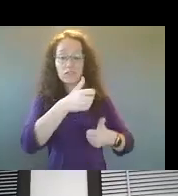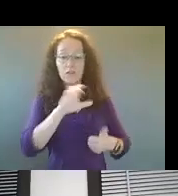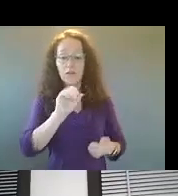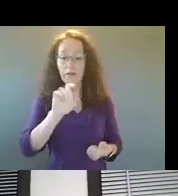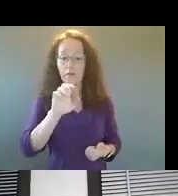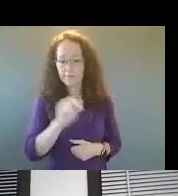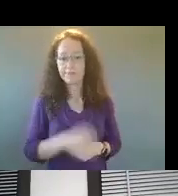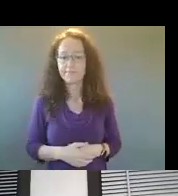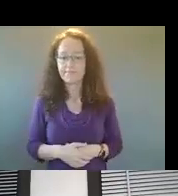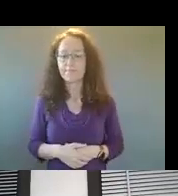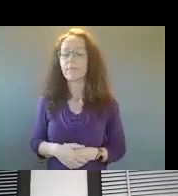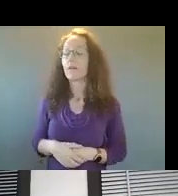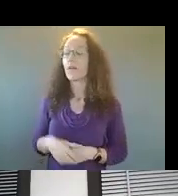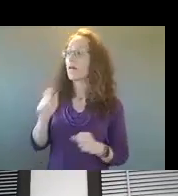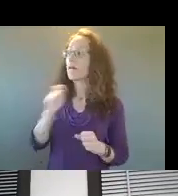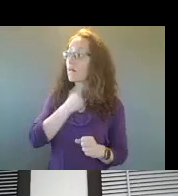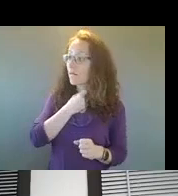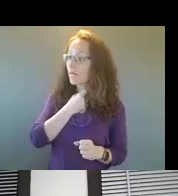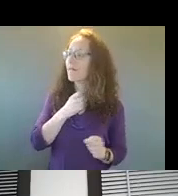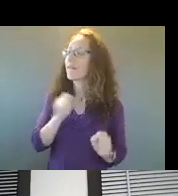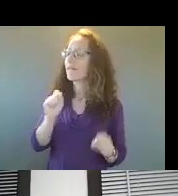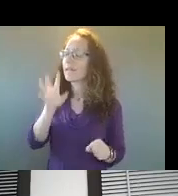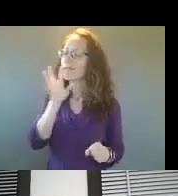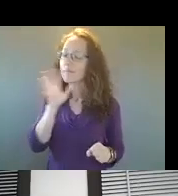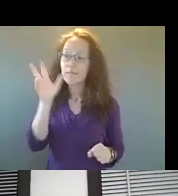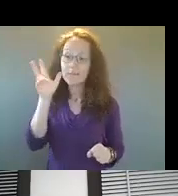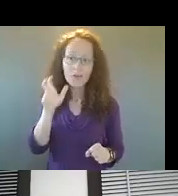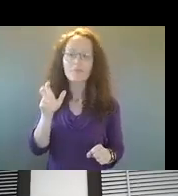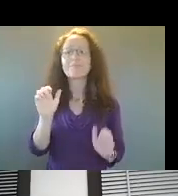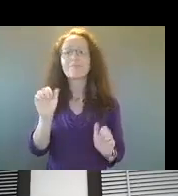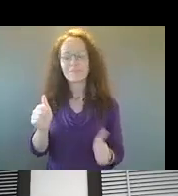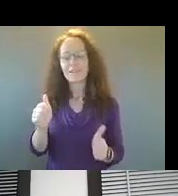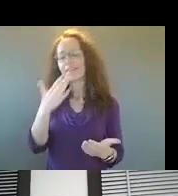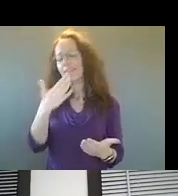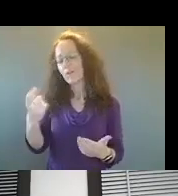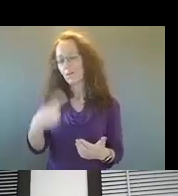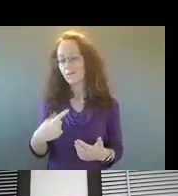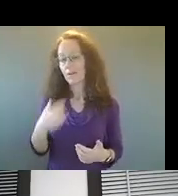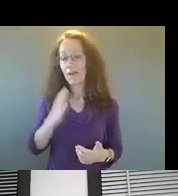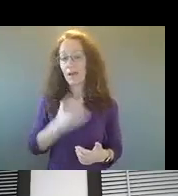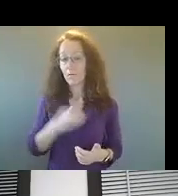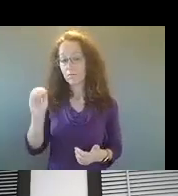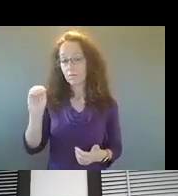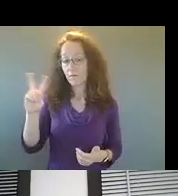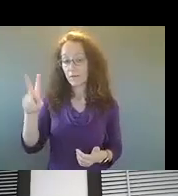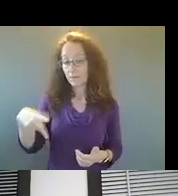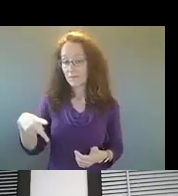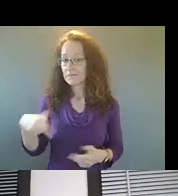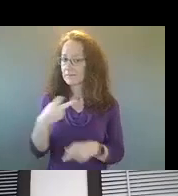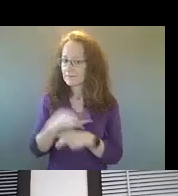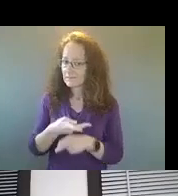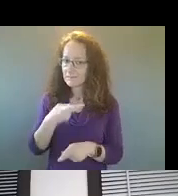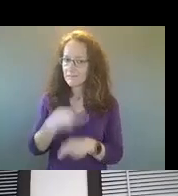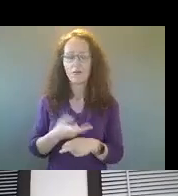Okay, I'm unmuted. Uh, yes, thank you for that question. So, we have been very careful in the Office of Violence Prevention to not criminalize